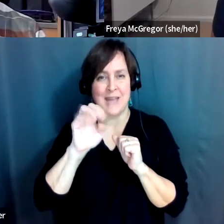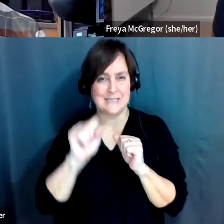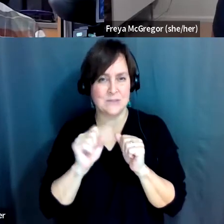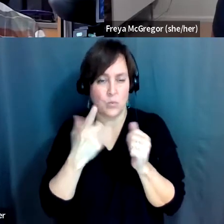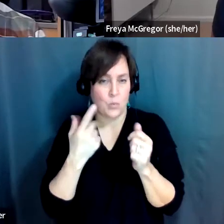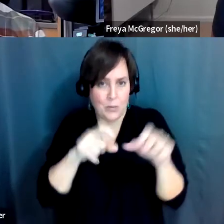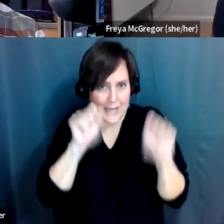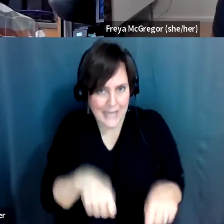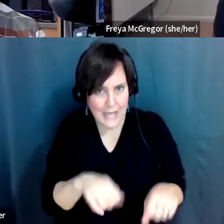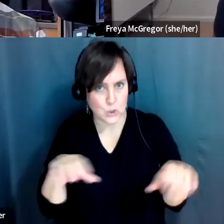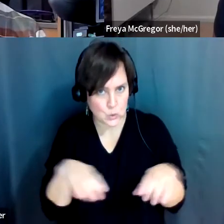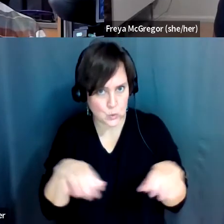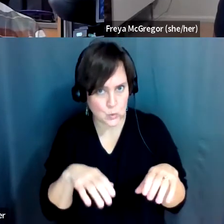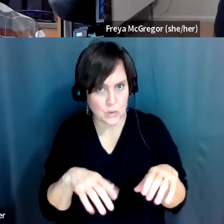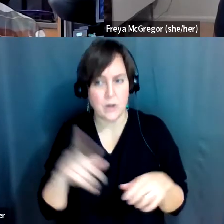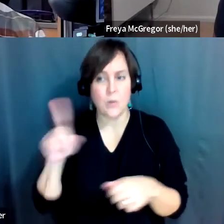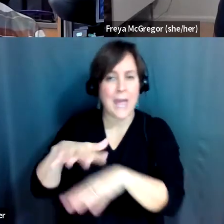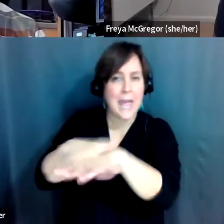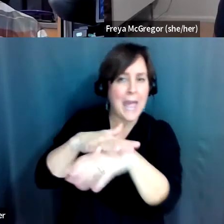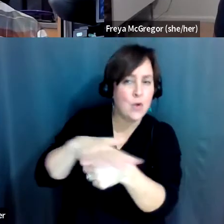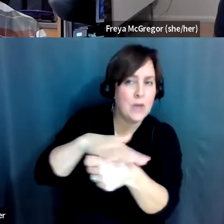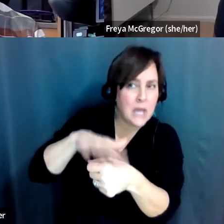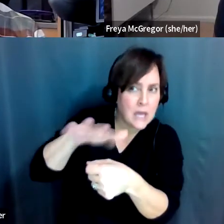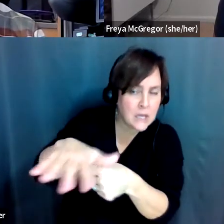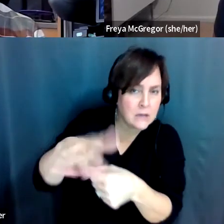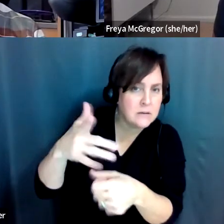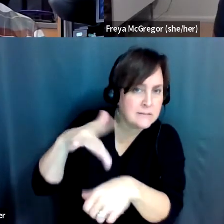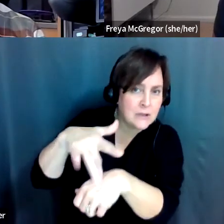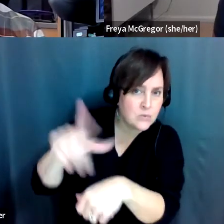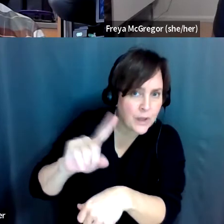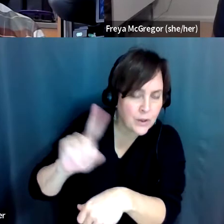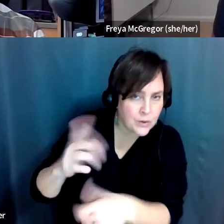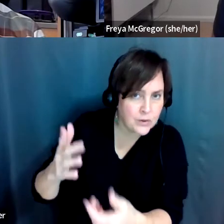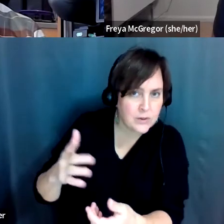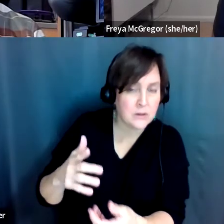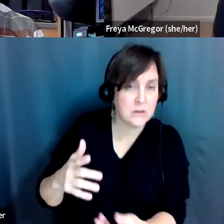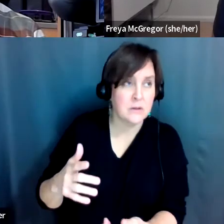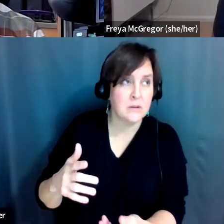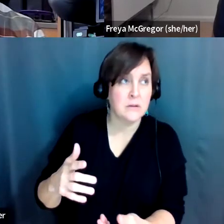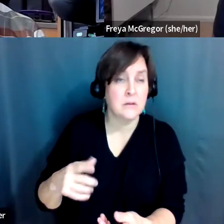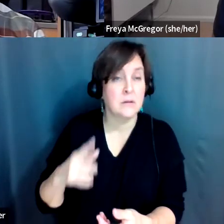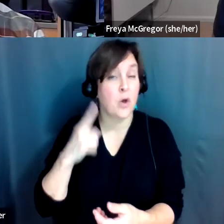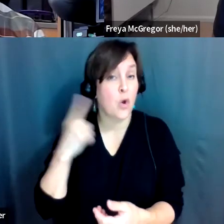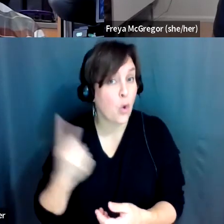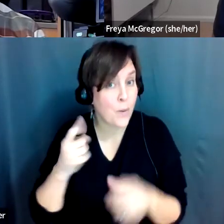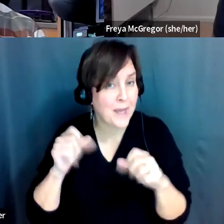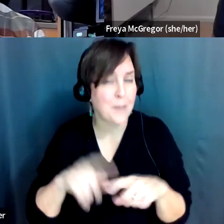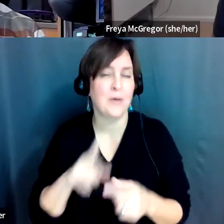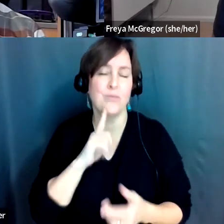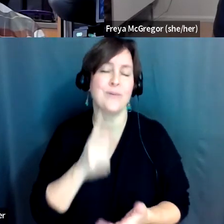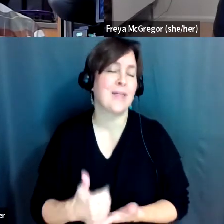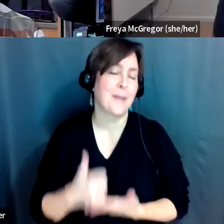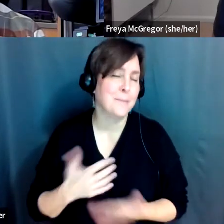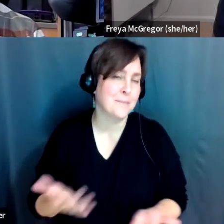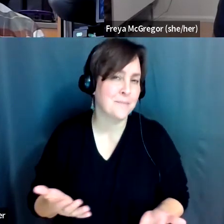doing and the area that you're going. And that's not always something that you can do, but it's really helpful because then